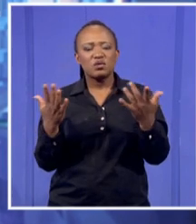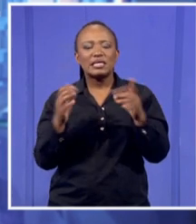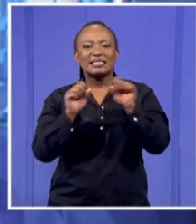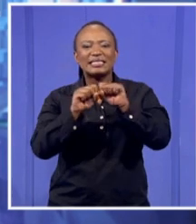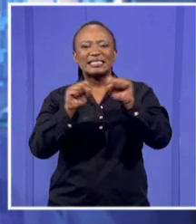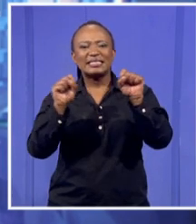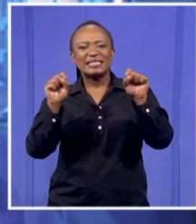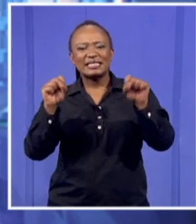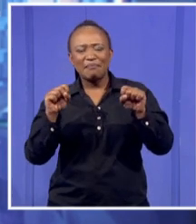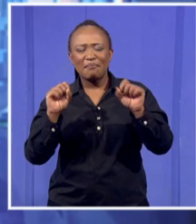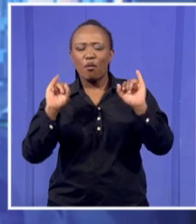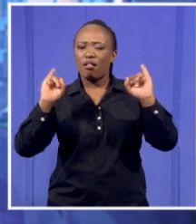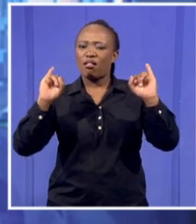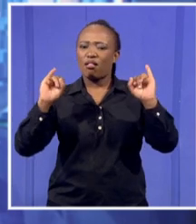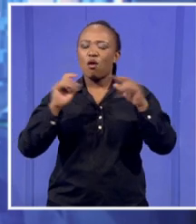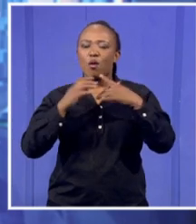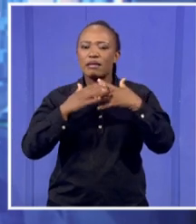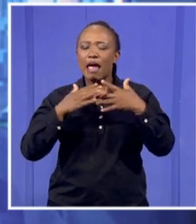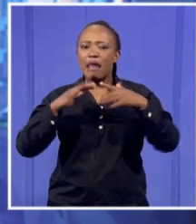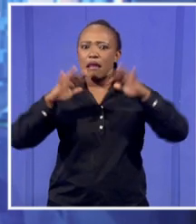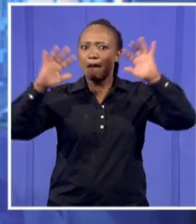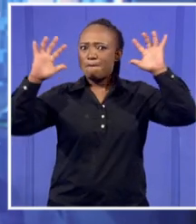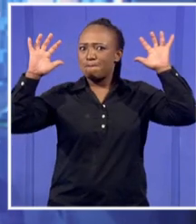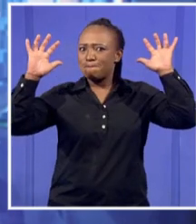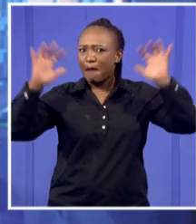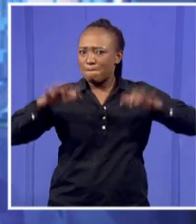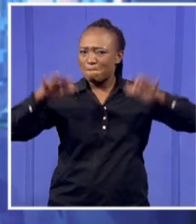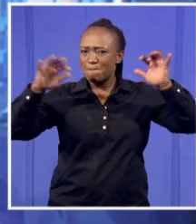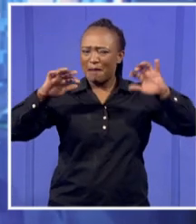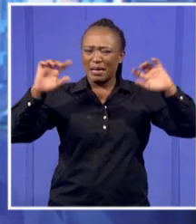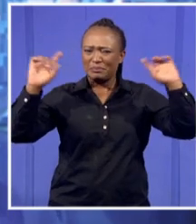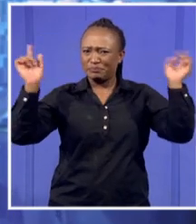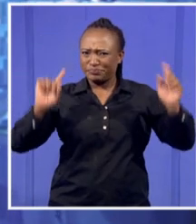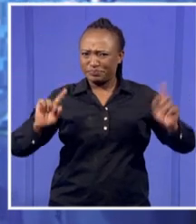caused by the heat in some instances. So we can't take it off the table at all.